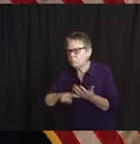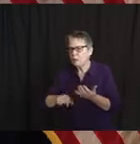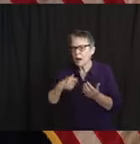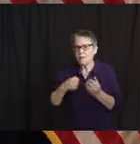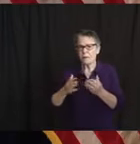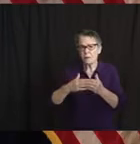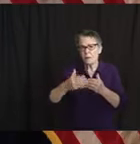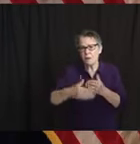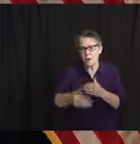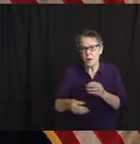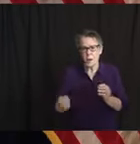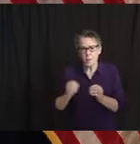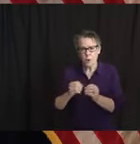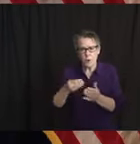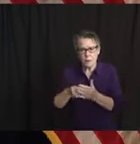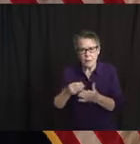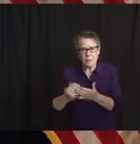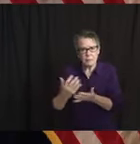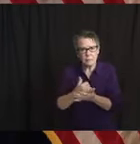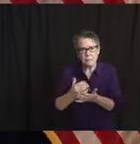those deals? Thank you.